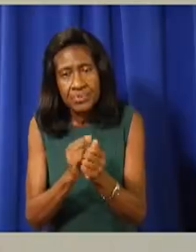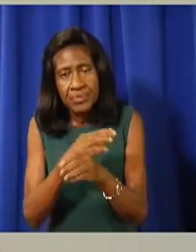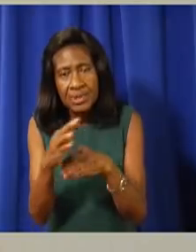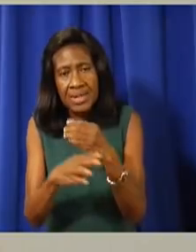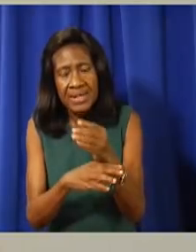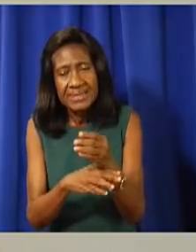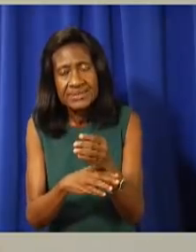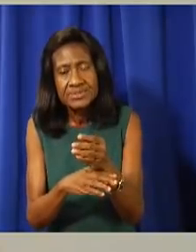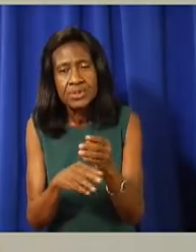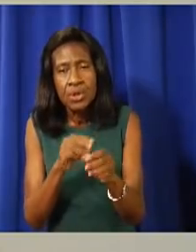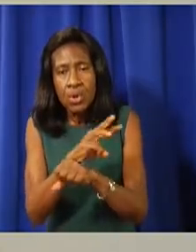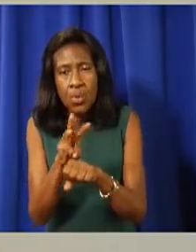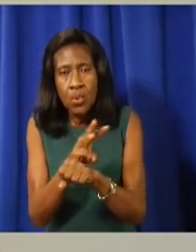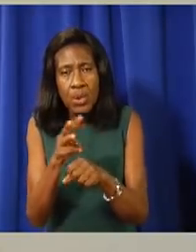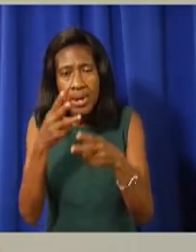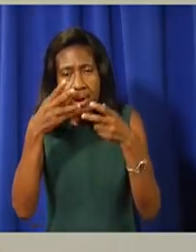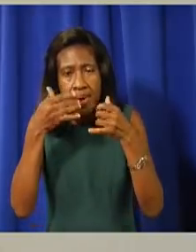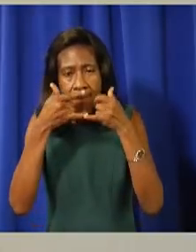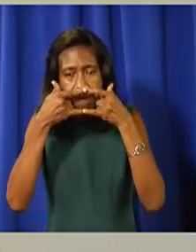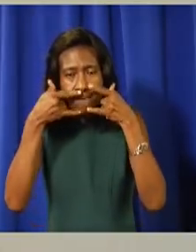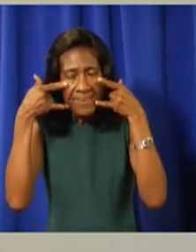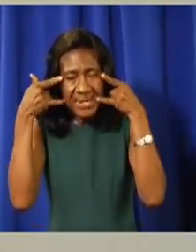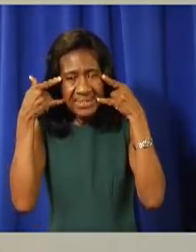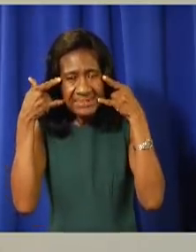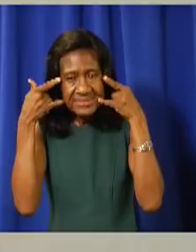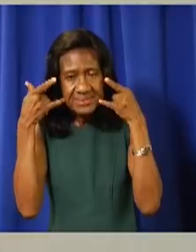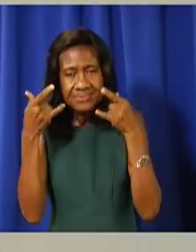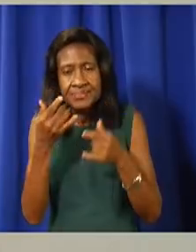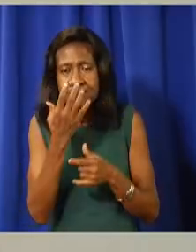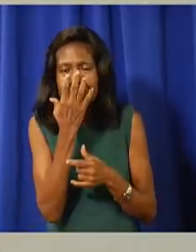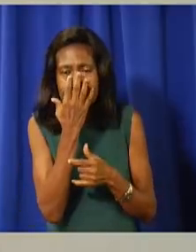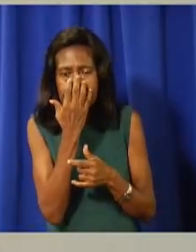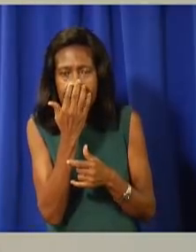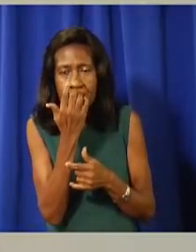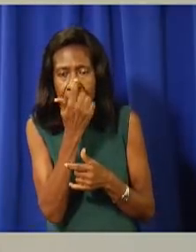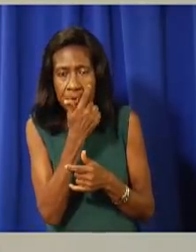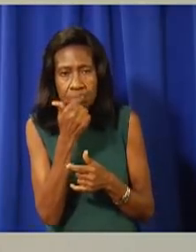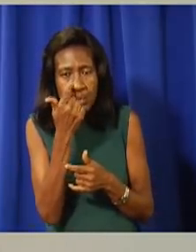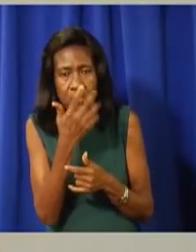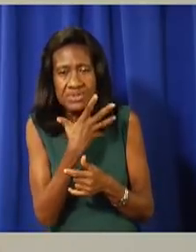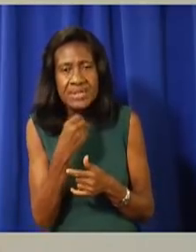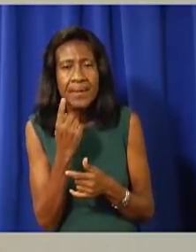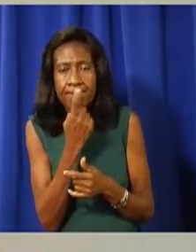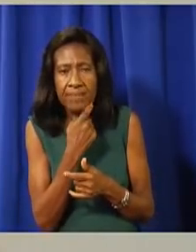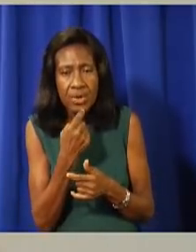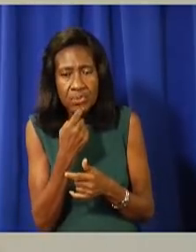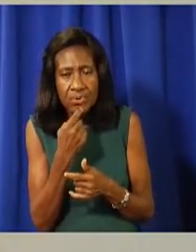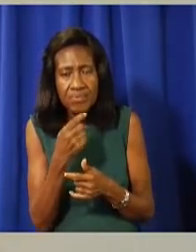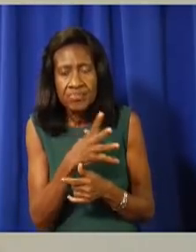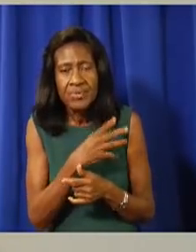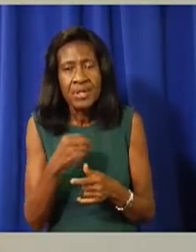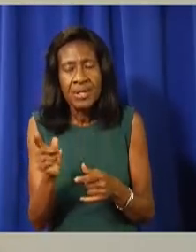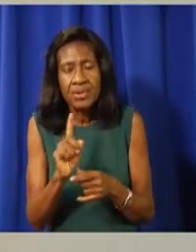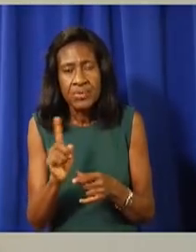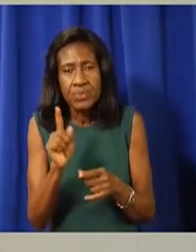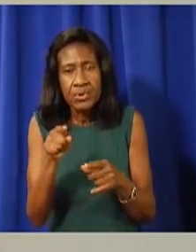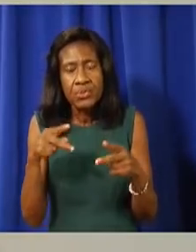your nose and mouth when indoors for extended periods, or where there are a large number of people gathering.